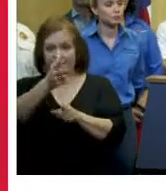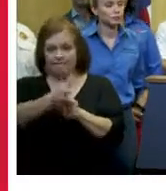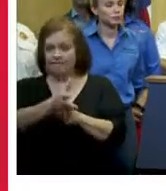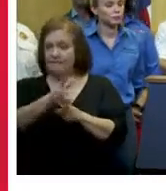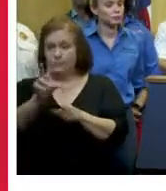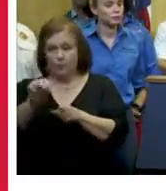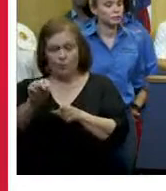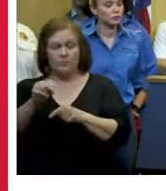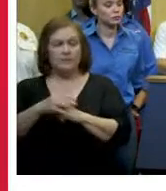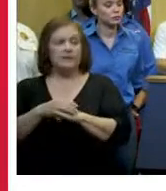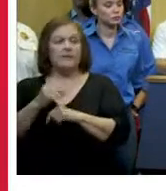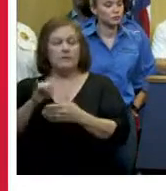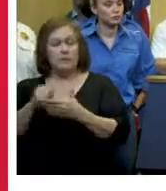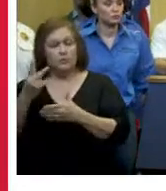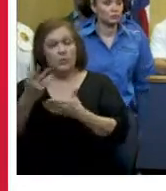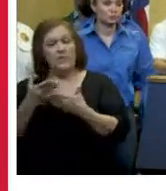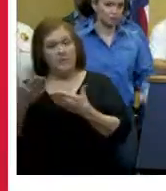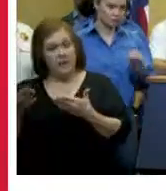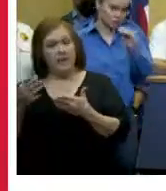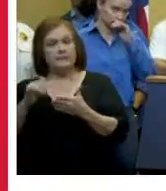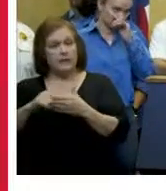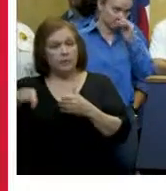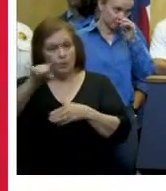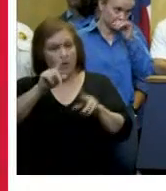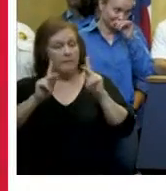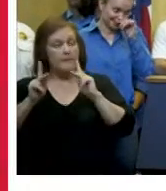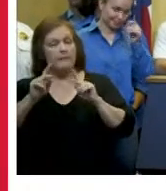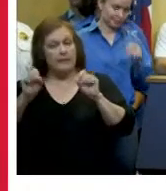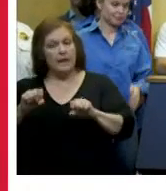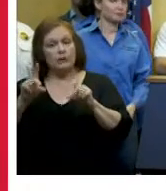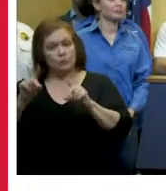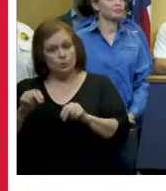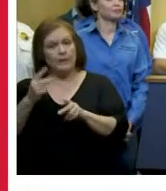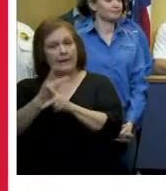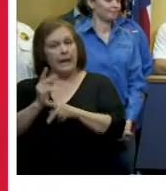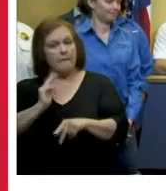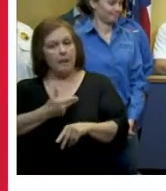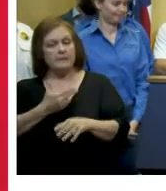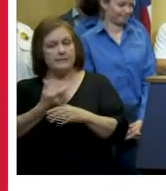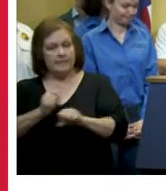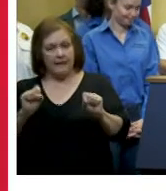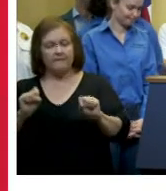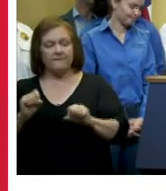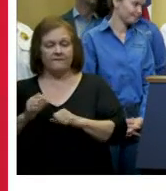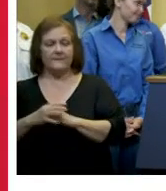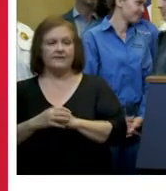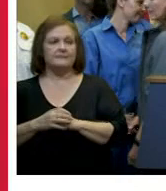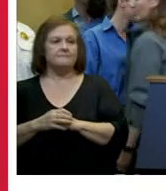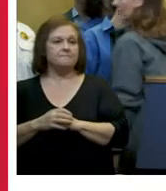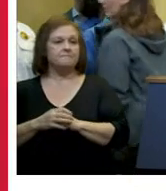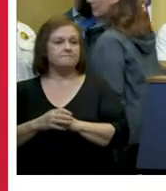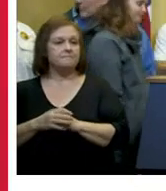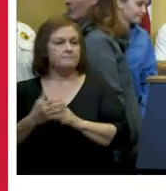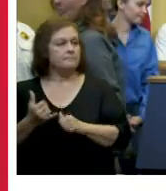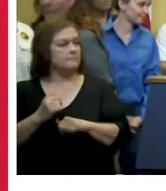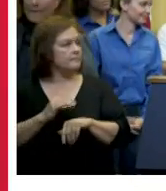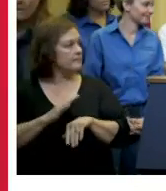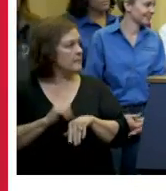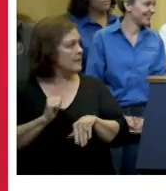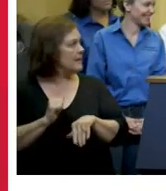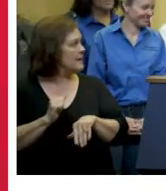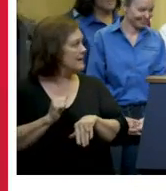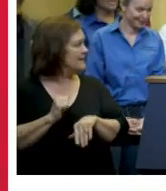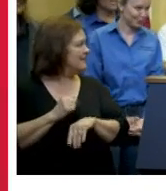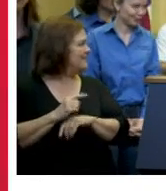so those are two things that we can all do as citizens and make sure that we will all be safe thank you thank you councilwoman i'll call them the closer